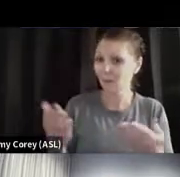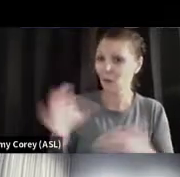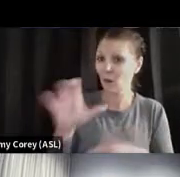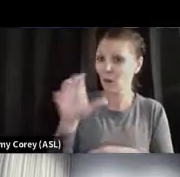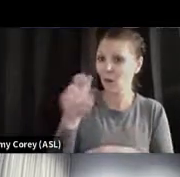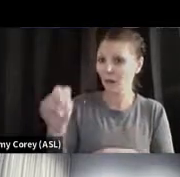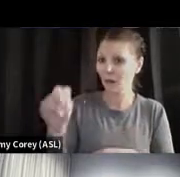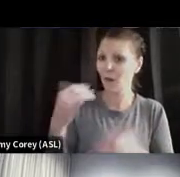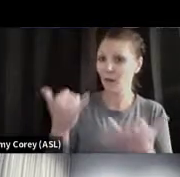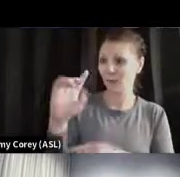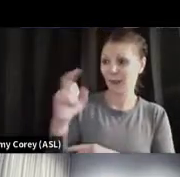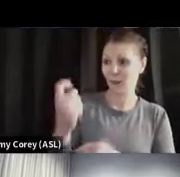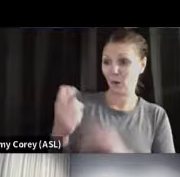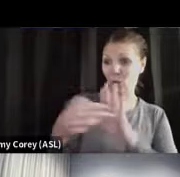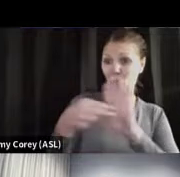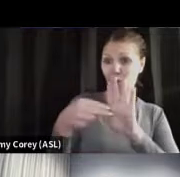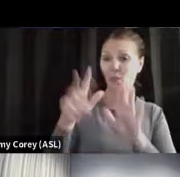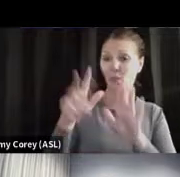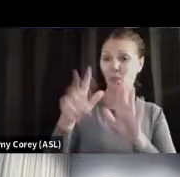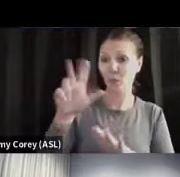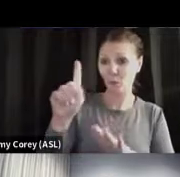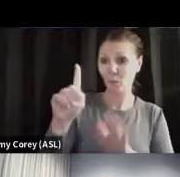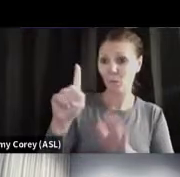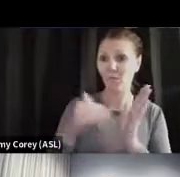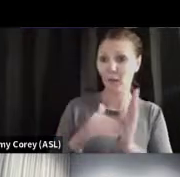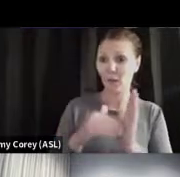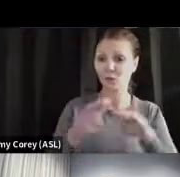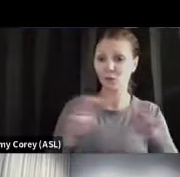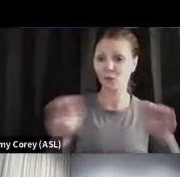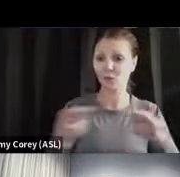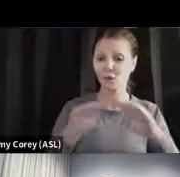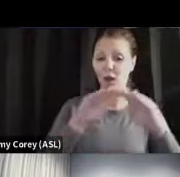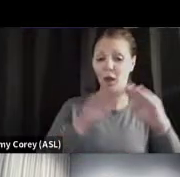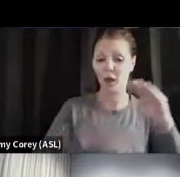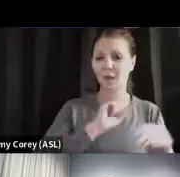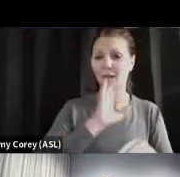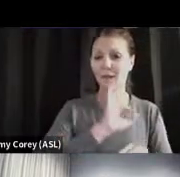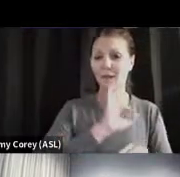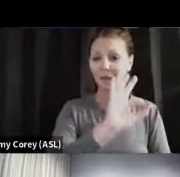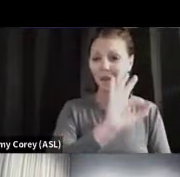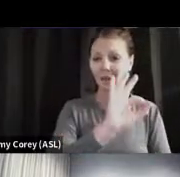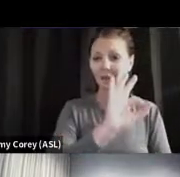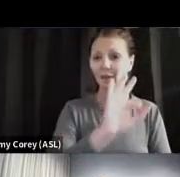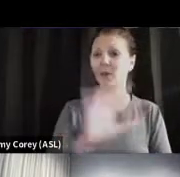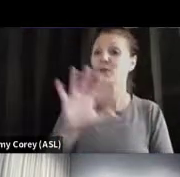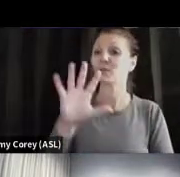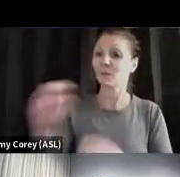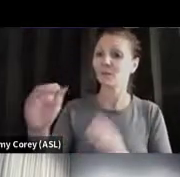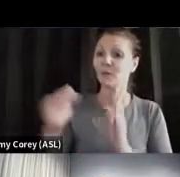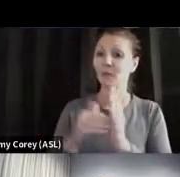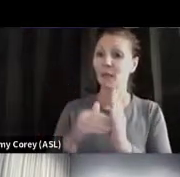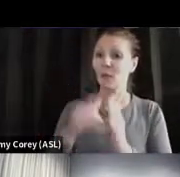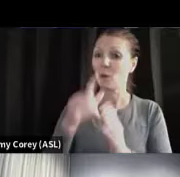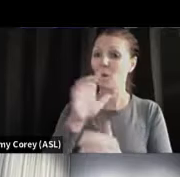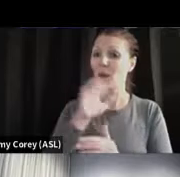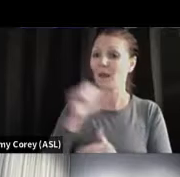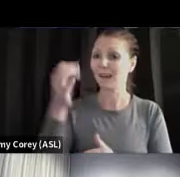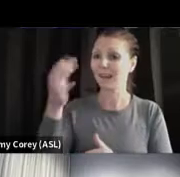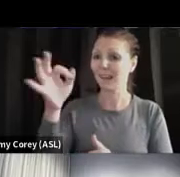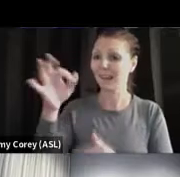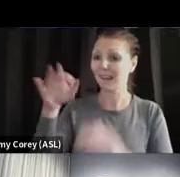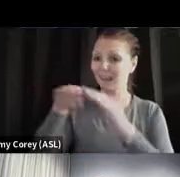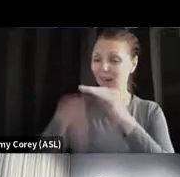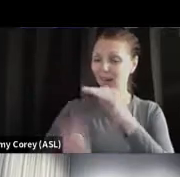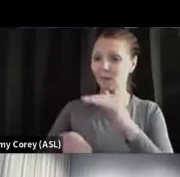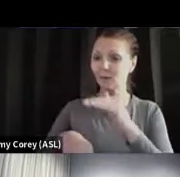under the age of 9, 50,000 kids under the age of 19. The peak here is for the 20 to 29